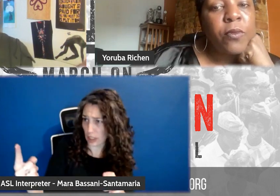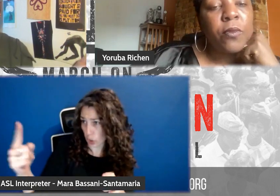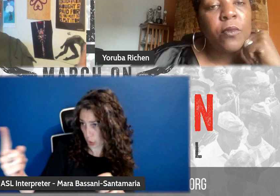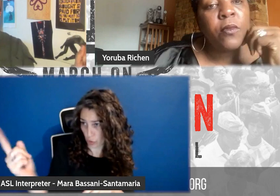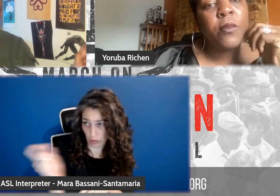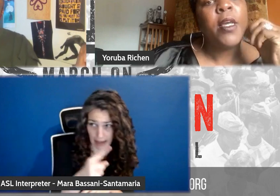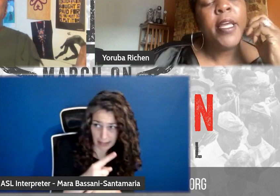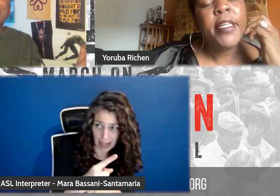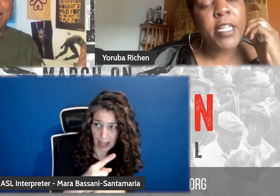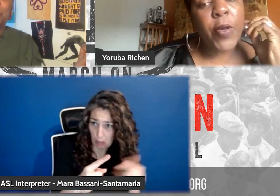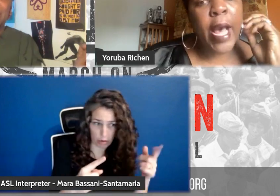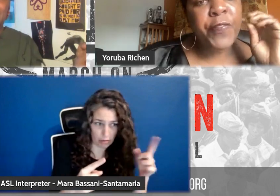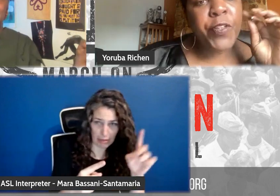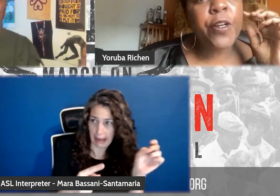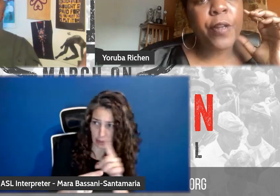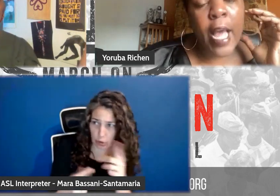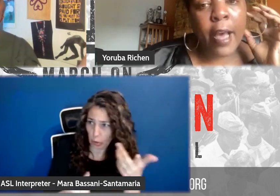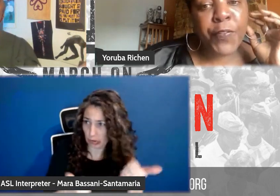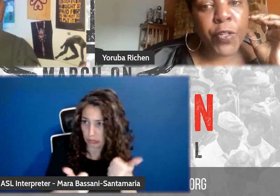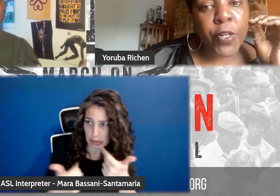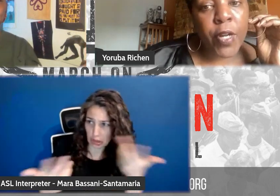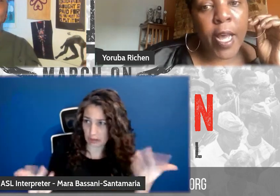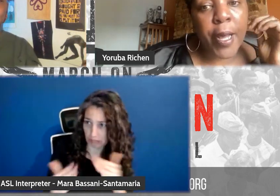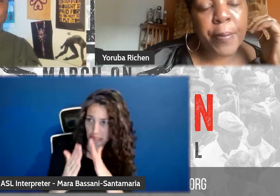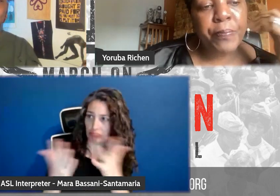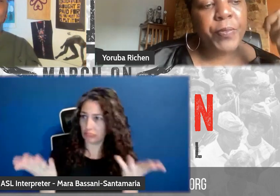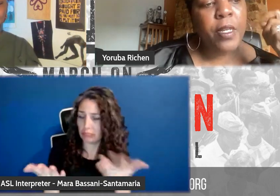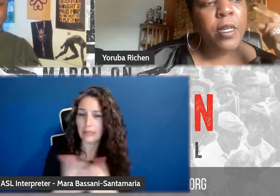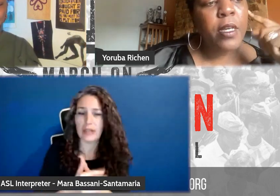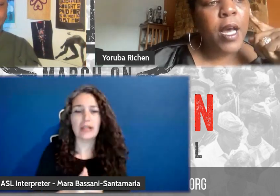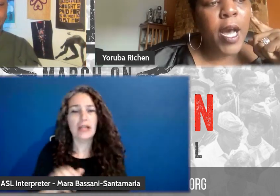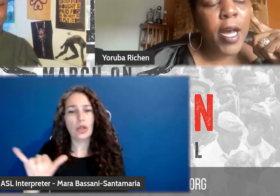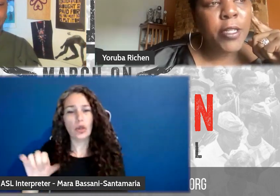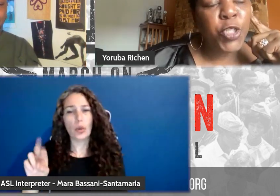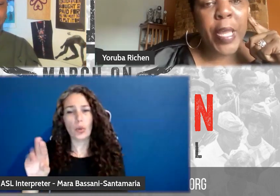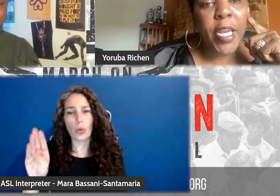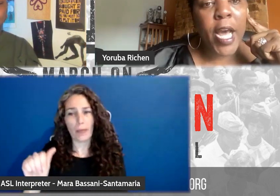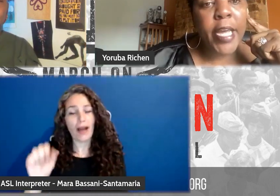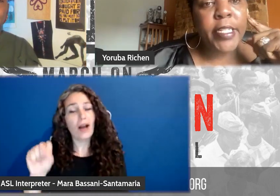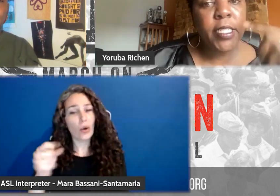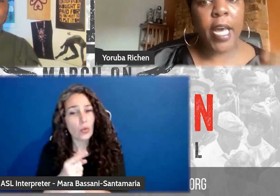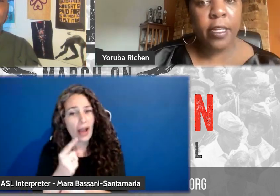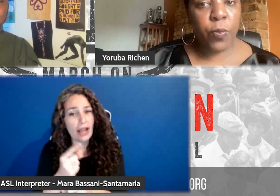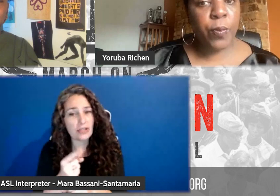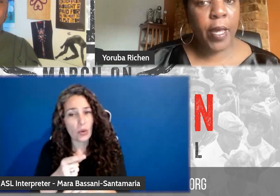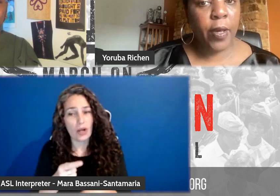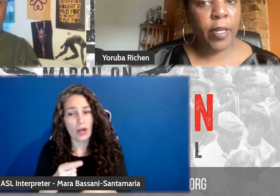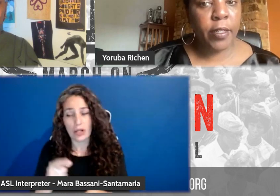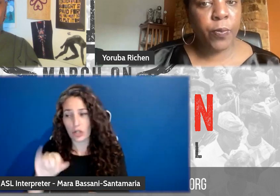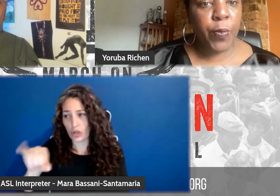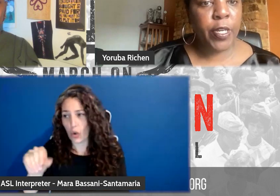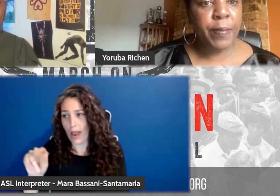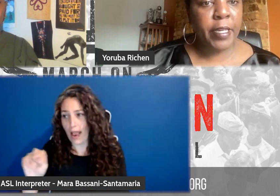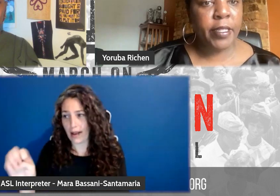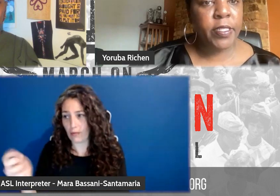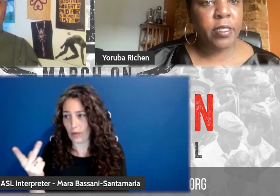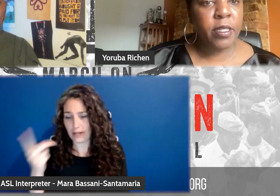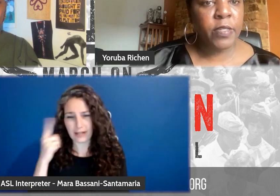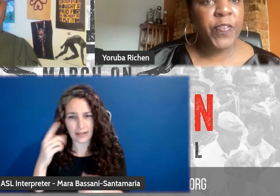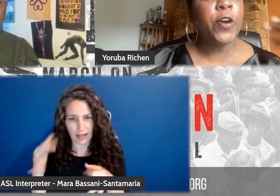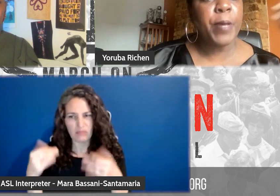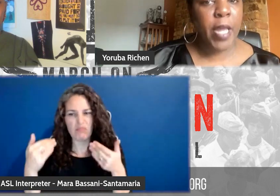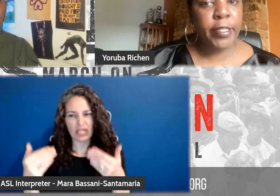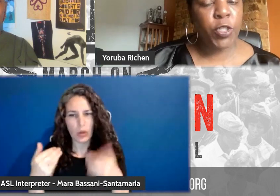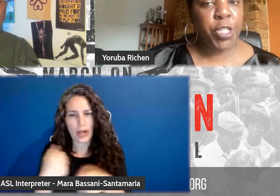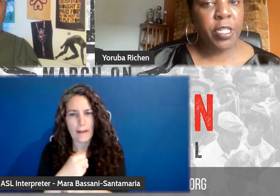they approach you? What is that? So, after Joanna and I decided we were going to make this